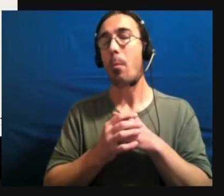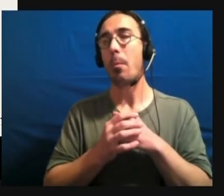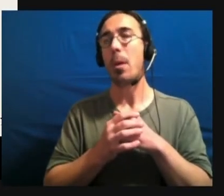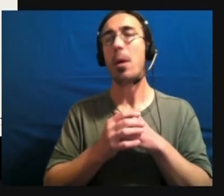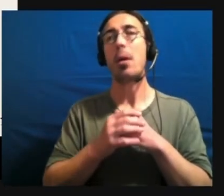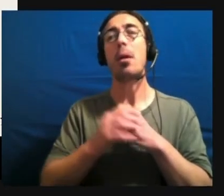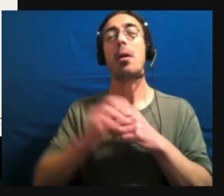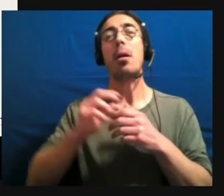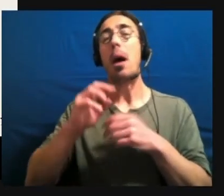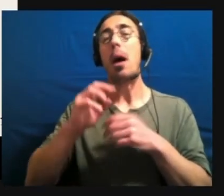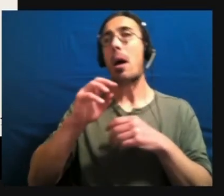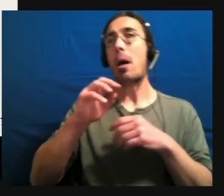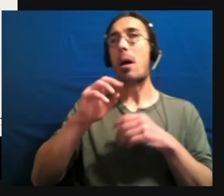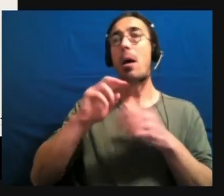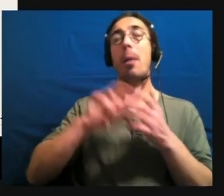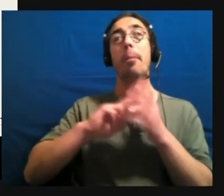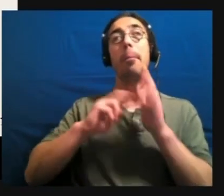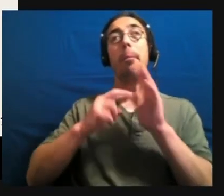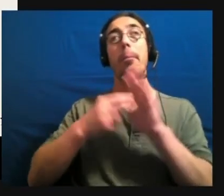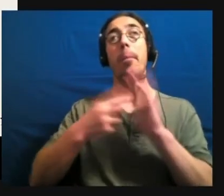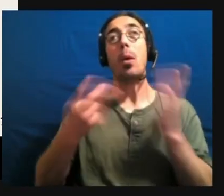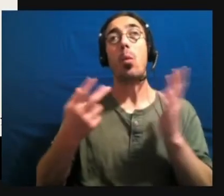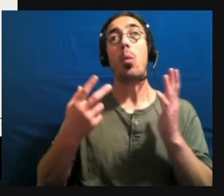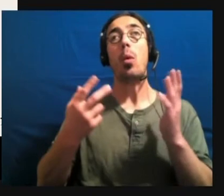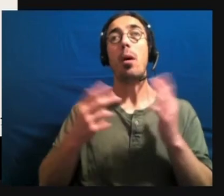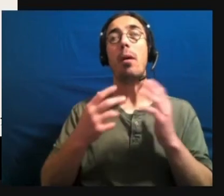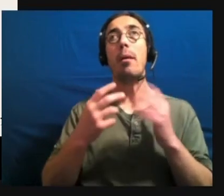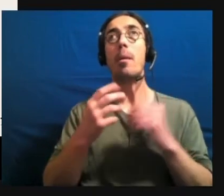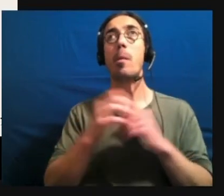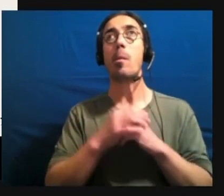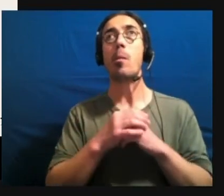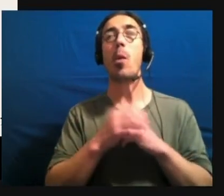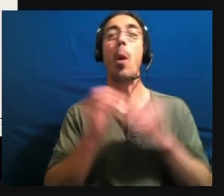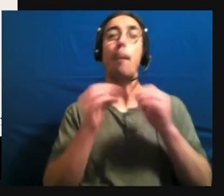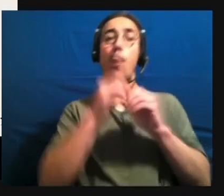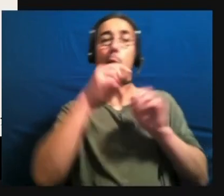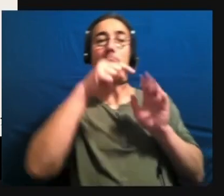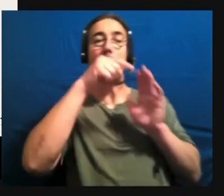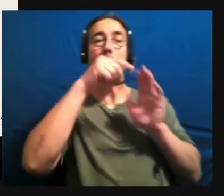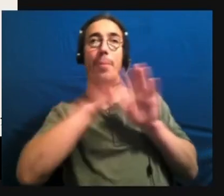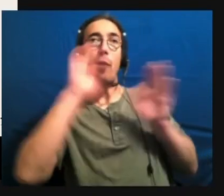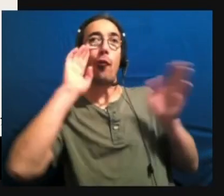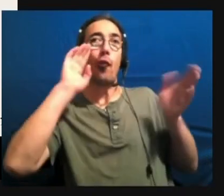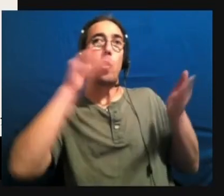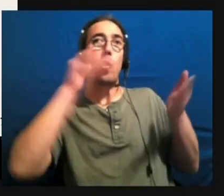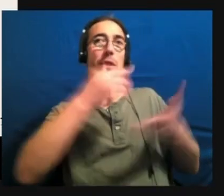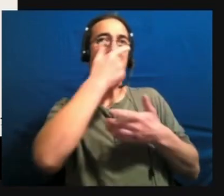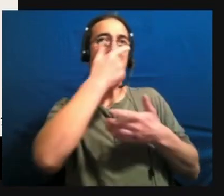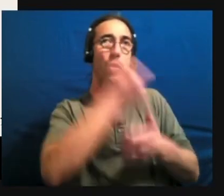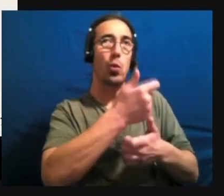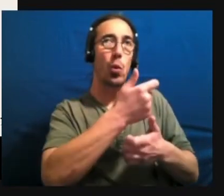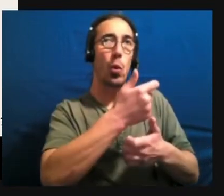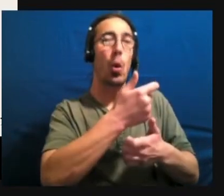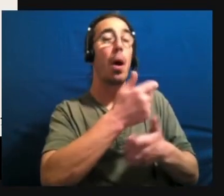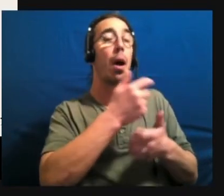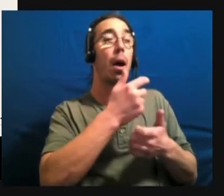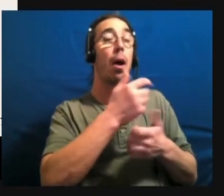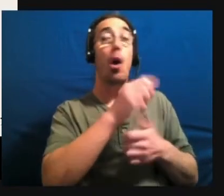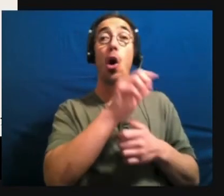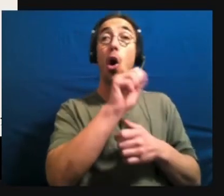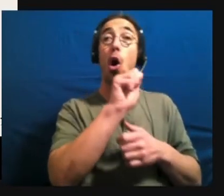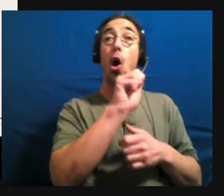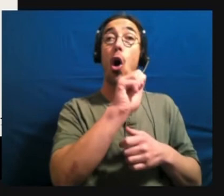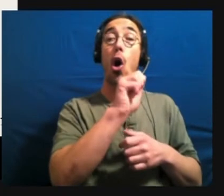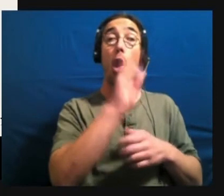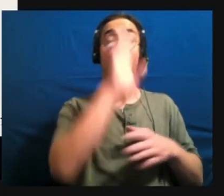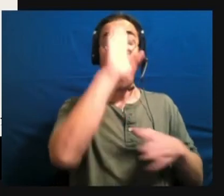is a narrower, but deeper focus of interest. So when we talk about autistic special interests,